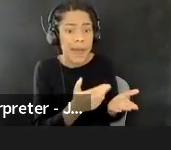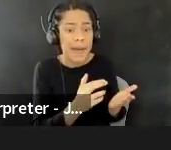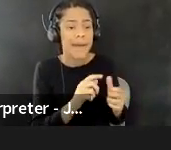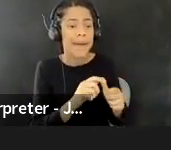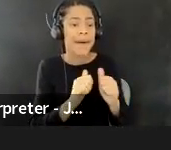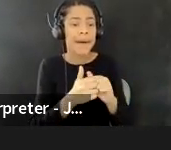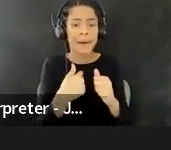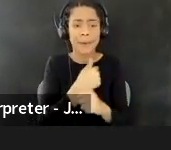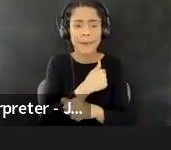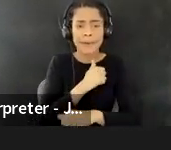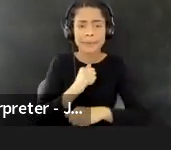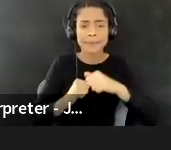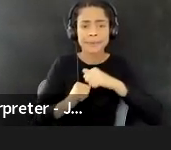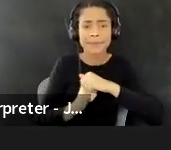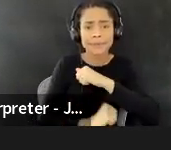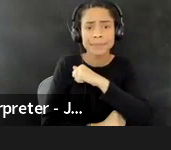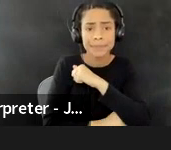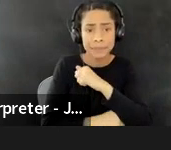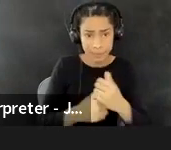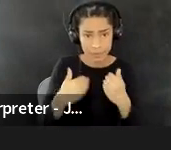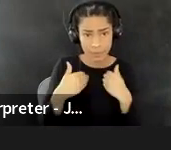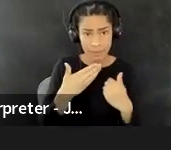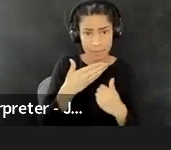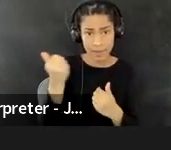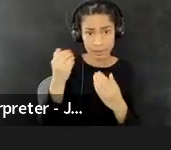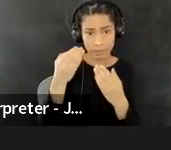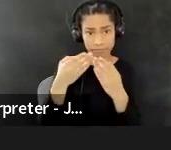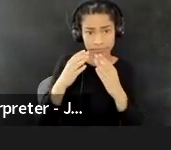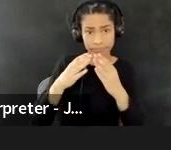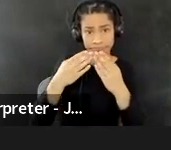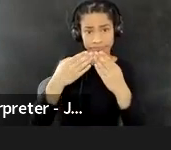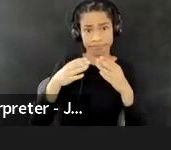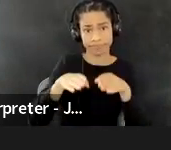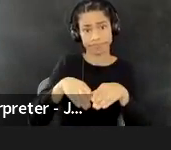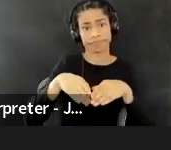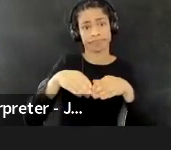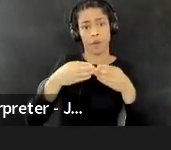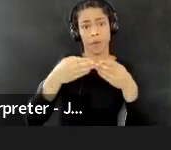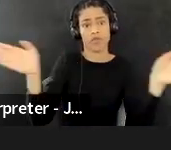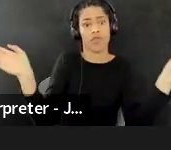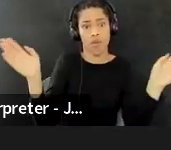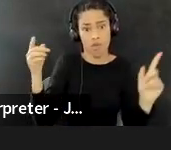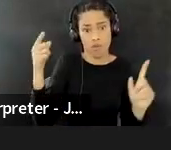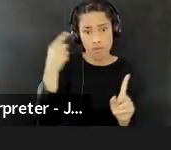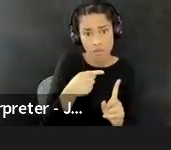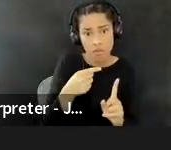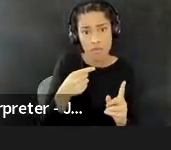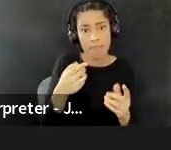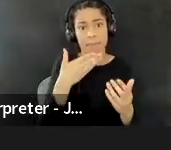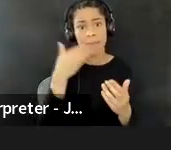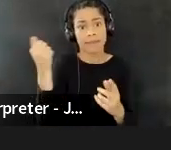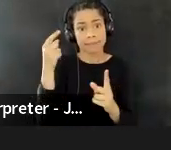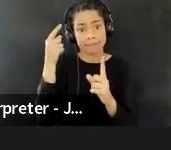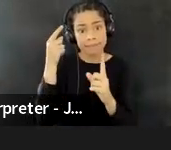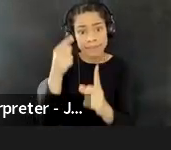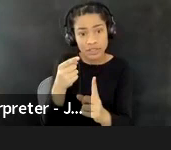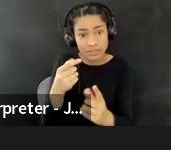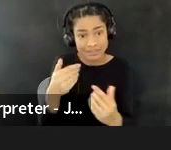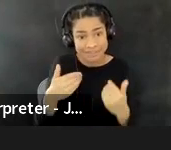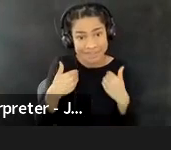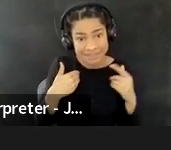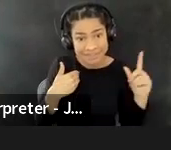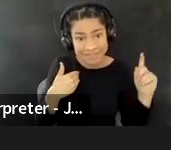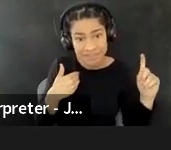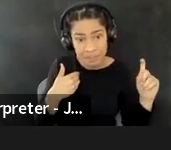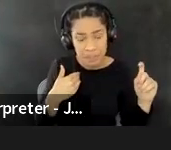did we actually have the best overall goal and mission in mind? Um, that was, we knew from the very outset that we